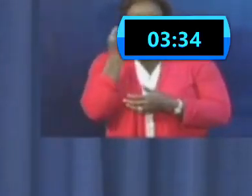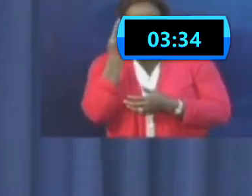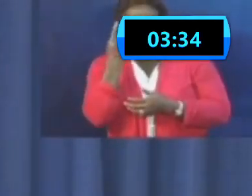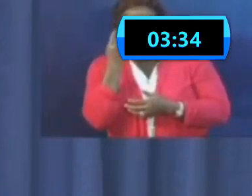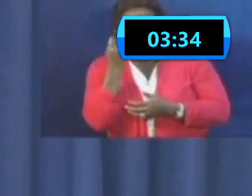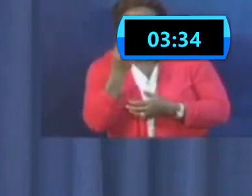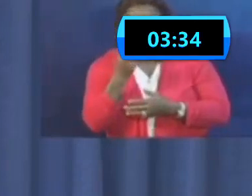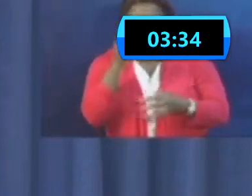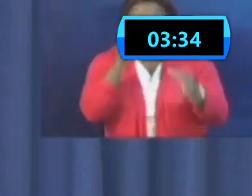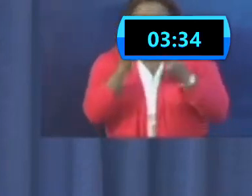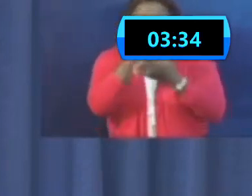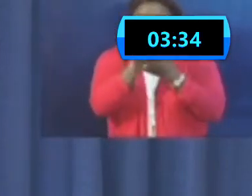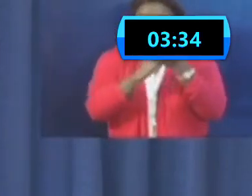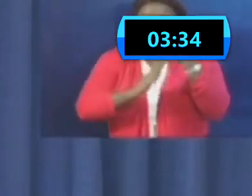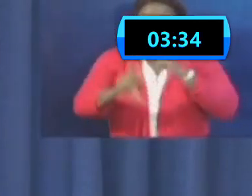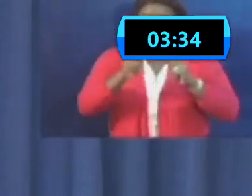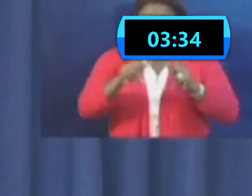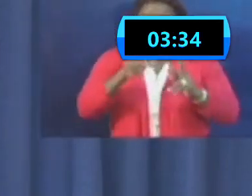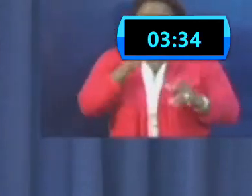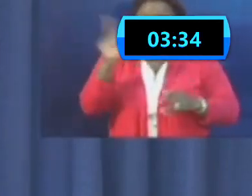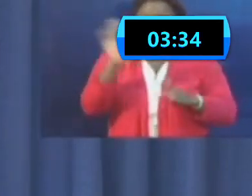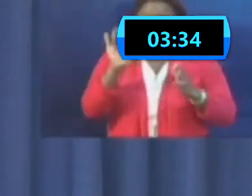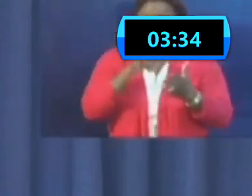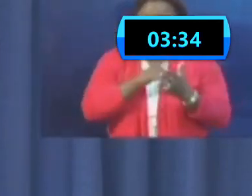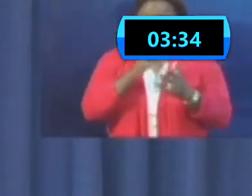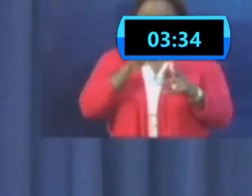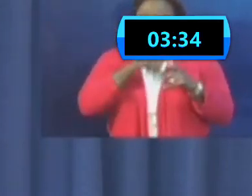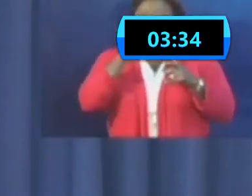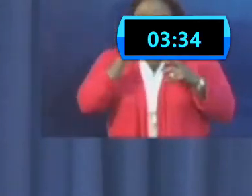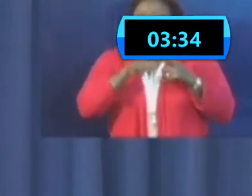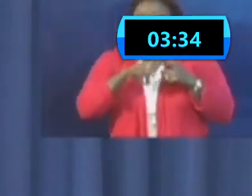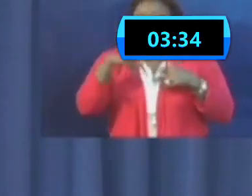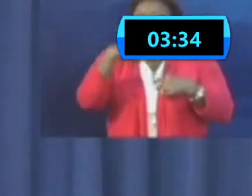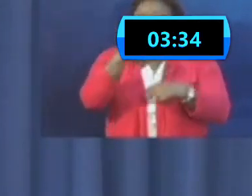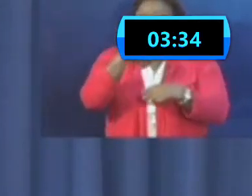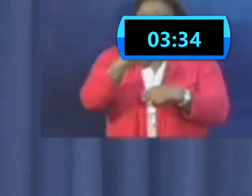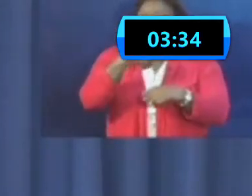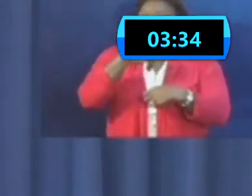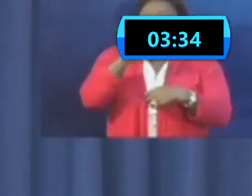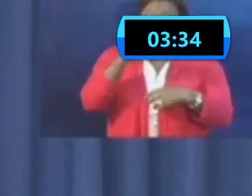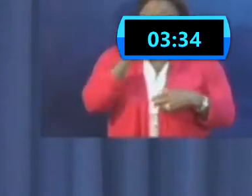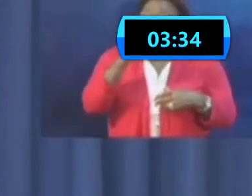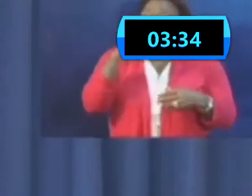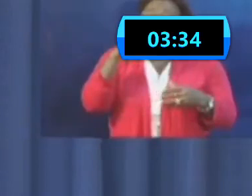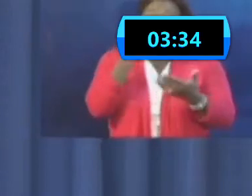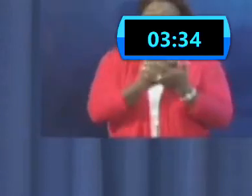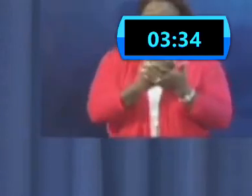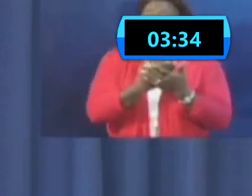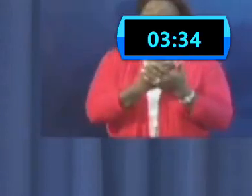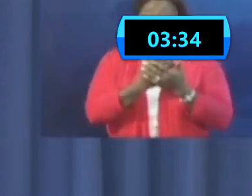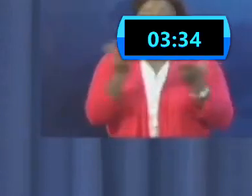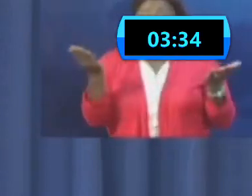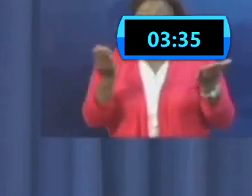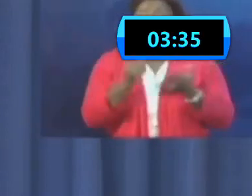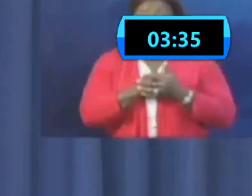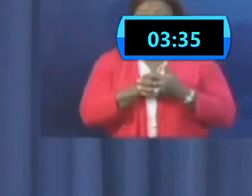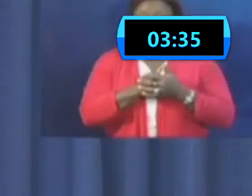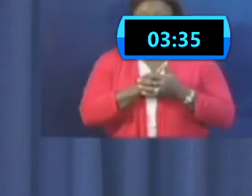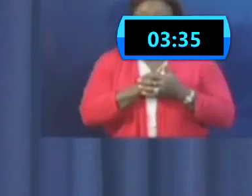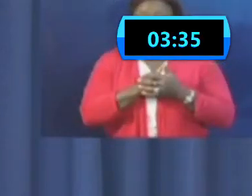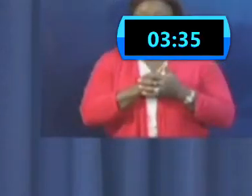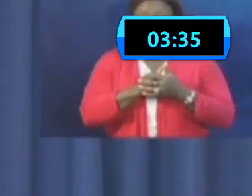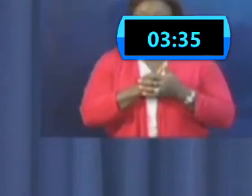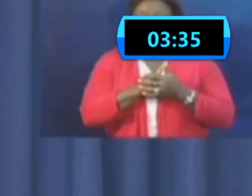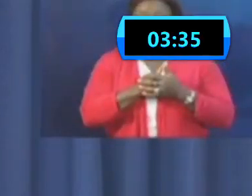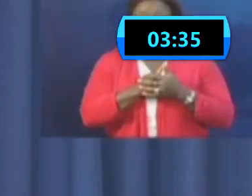if some people are not doing it, it makes the whole thing ineffective. And to not do